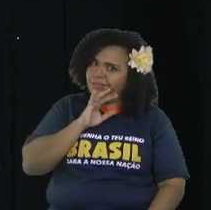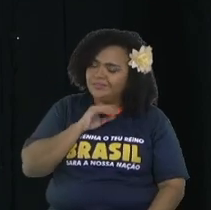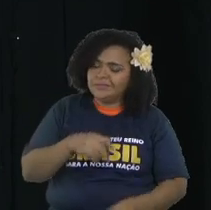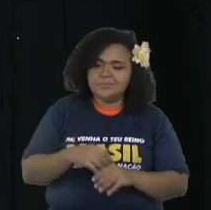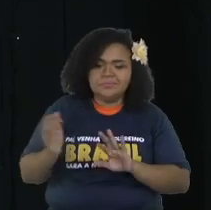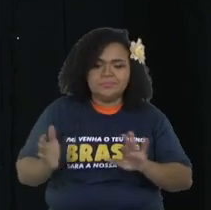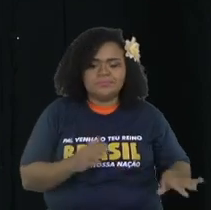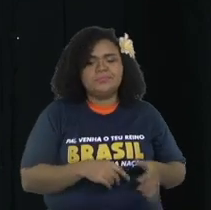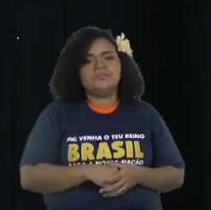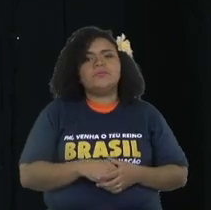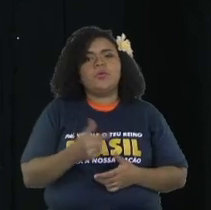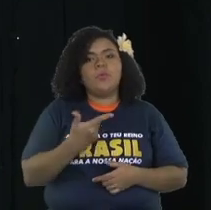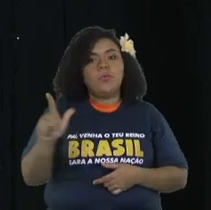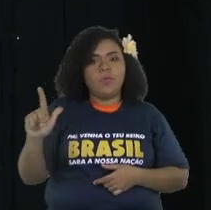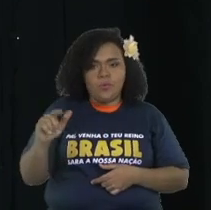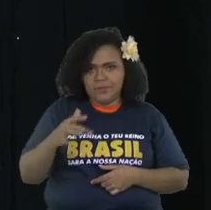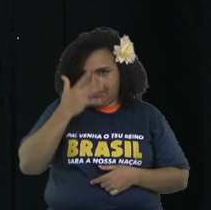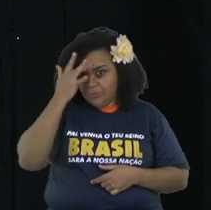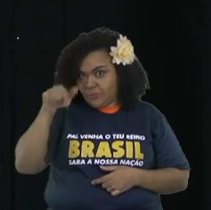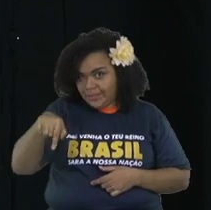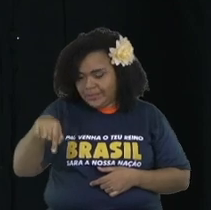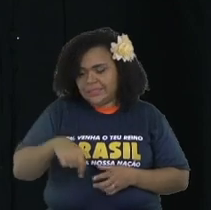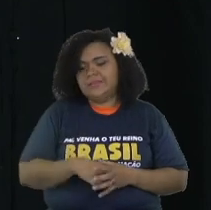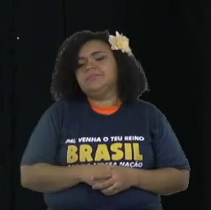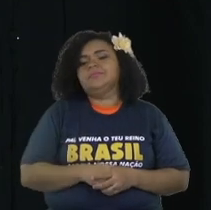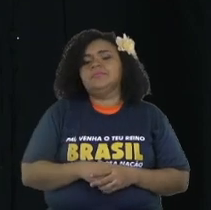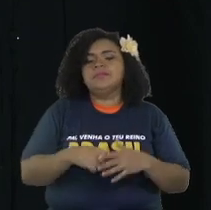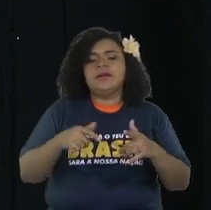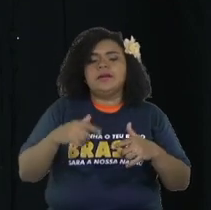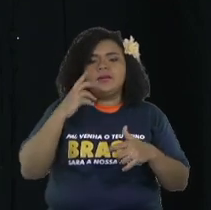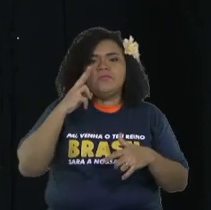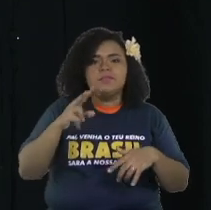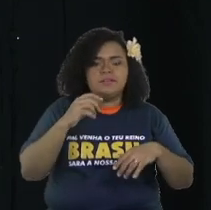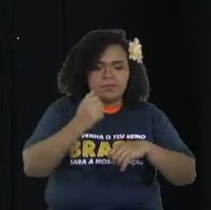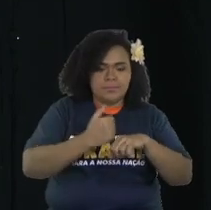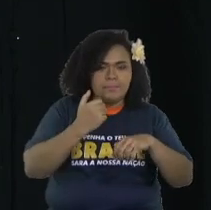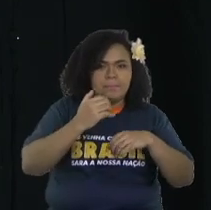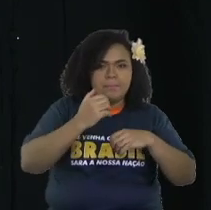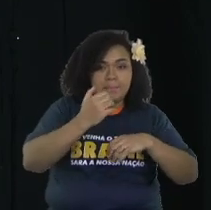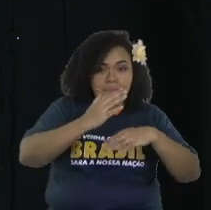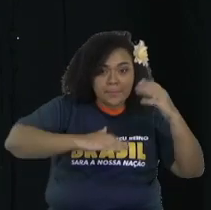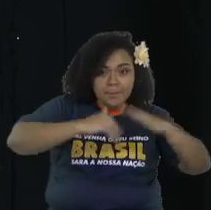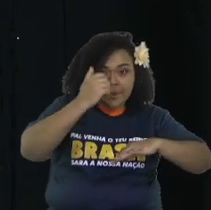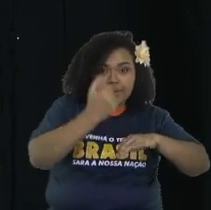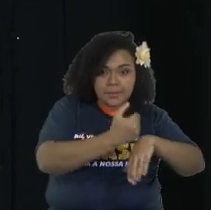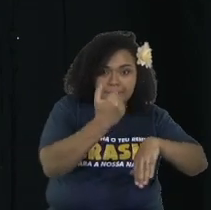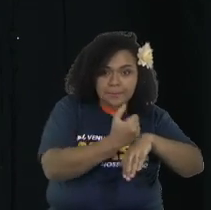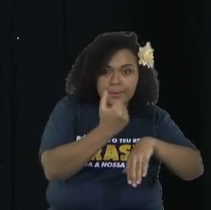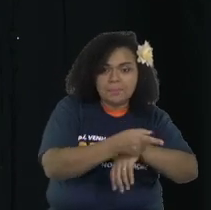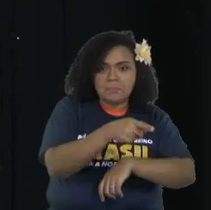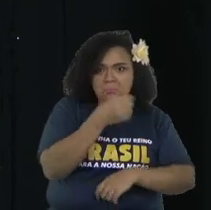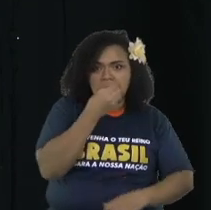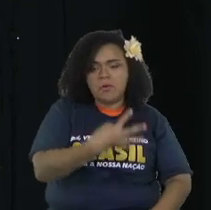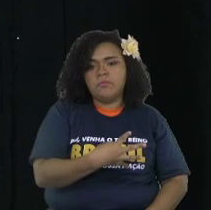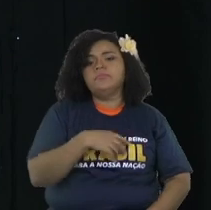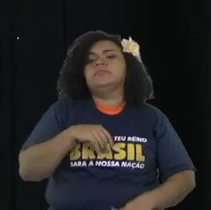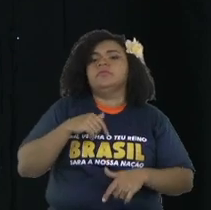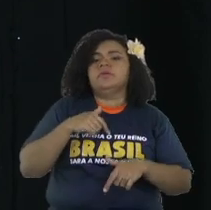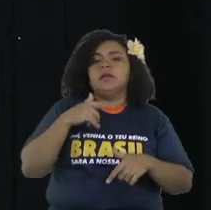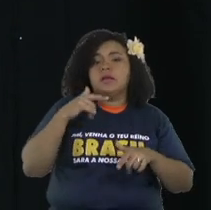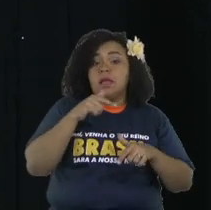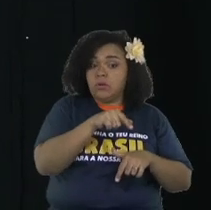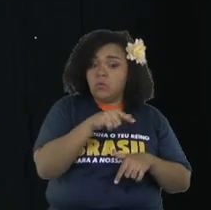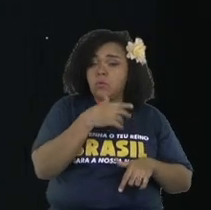A little bit more than a year he came and said, man, I found a brother that he used to be in the church. I think he's not going to church anymore, but